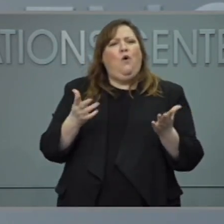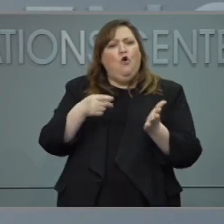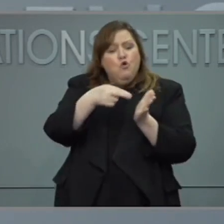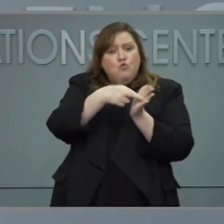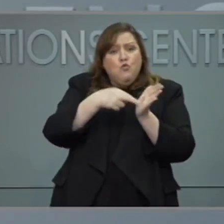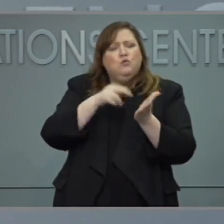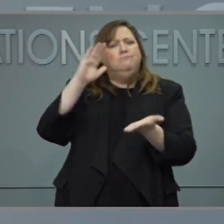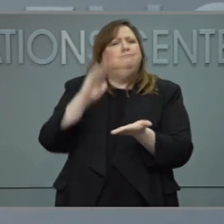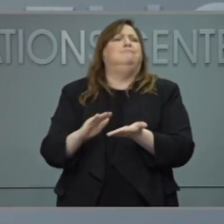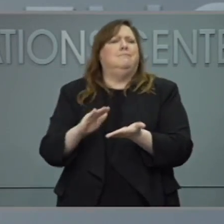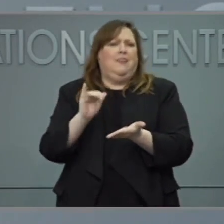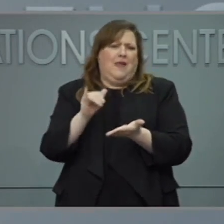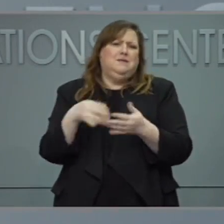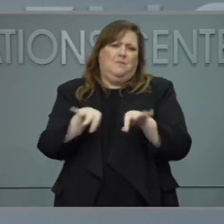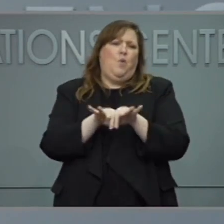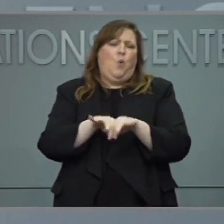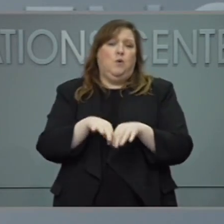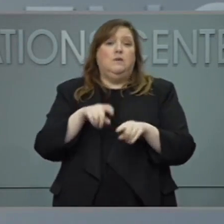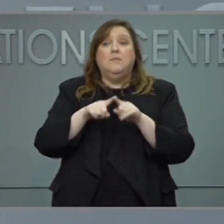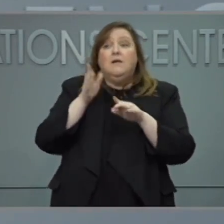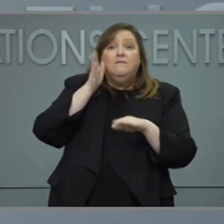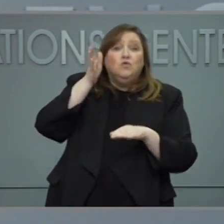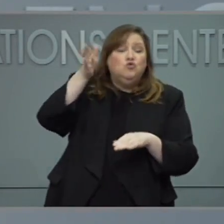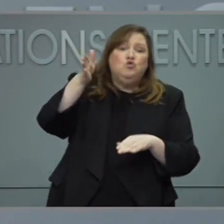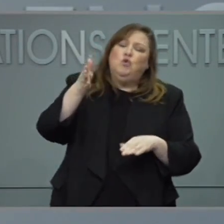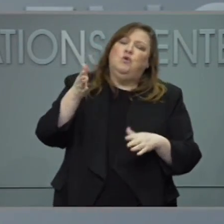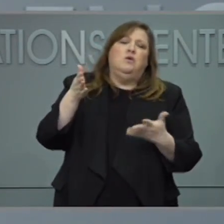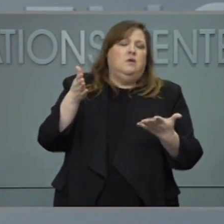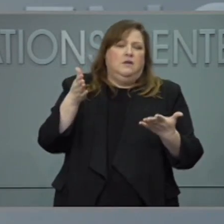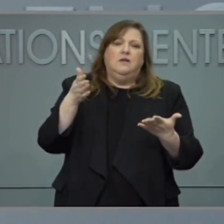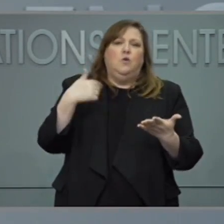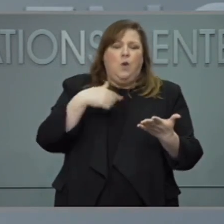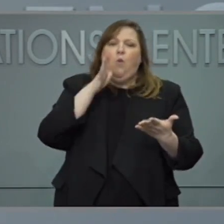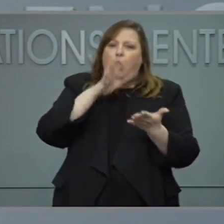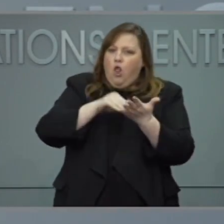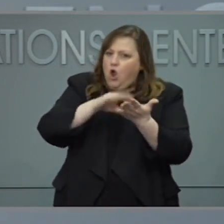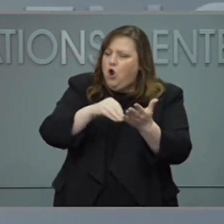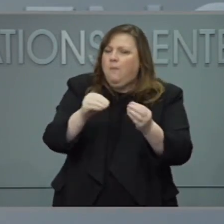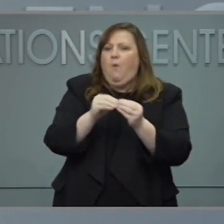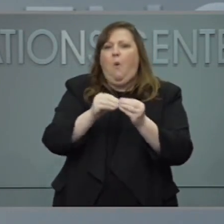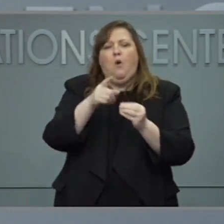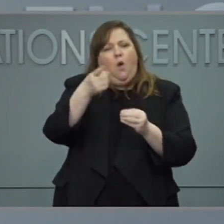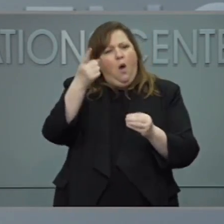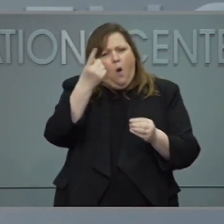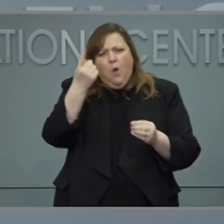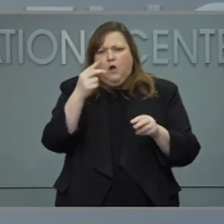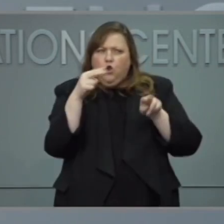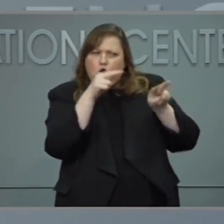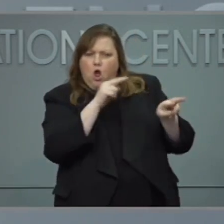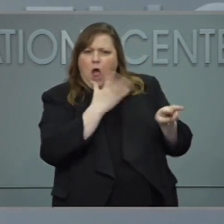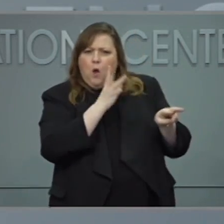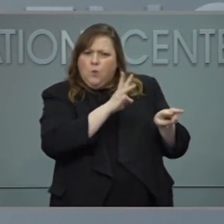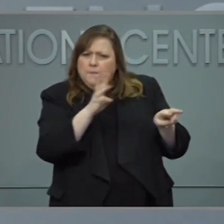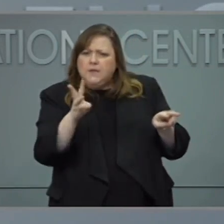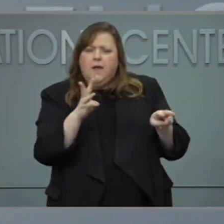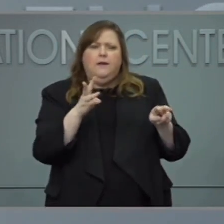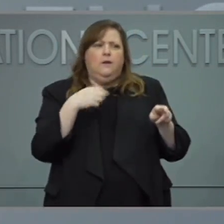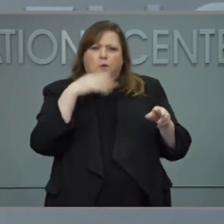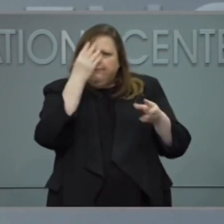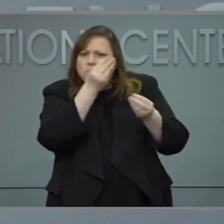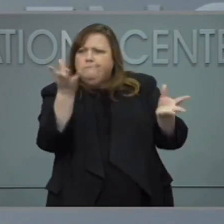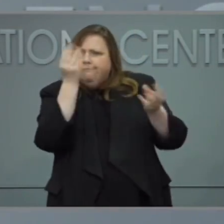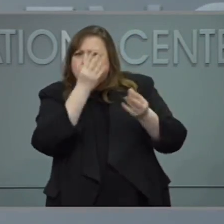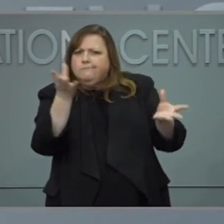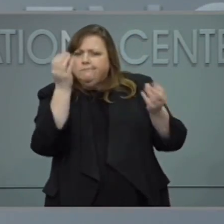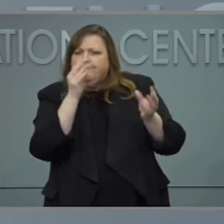we go forward into the future. You're always can be checking back with us as we learn more information about the science and about the data. And you can be